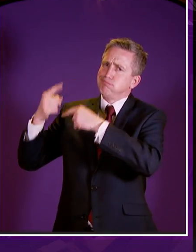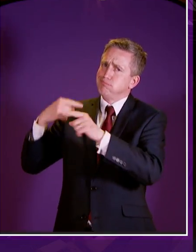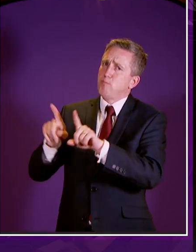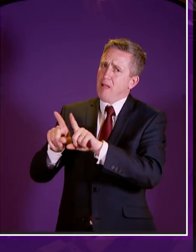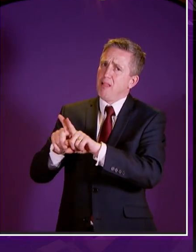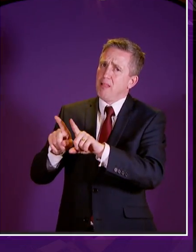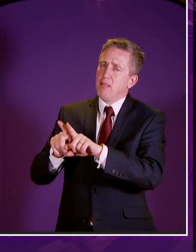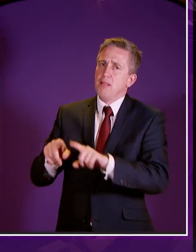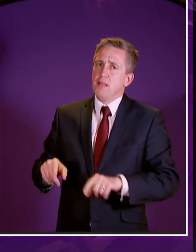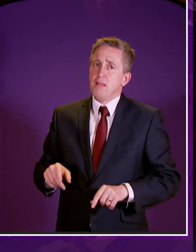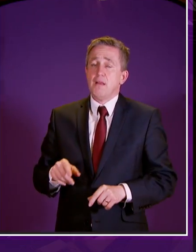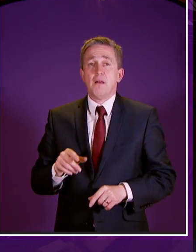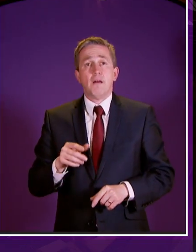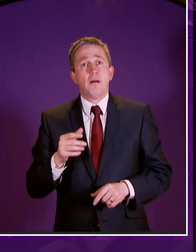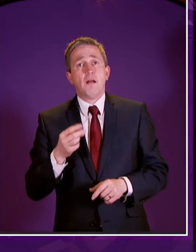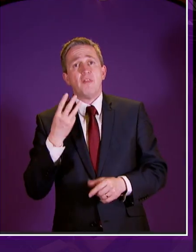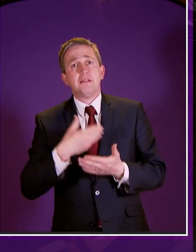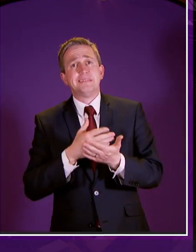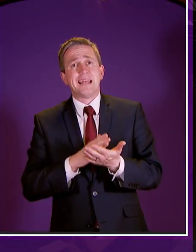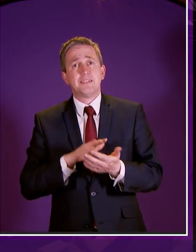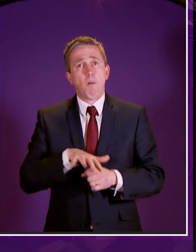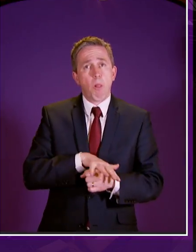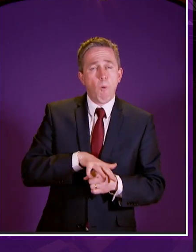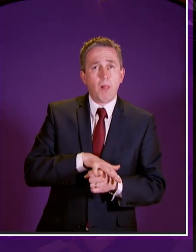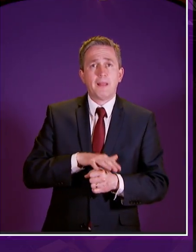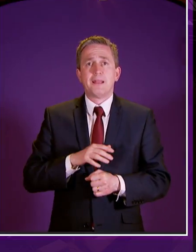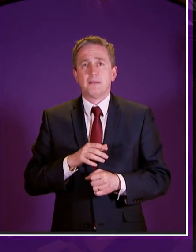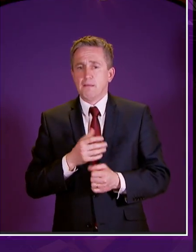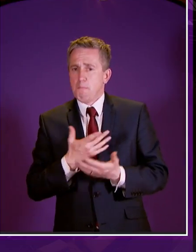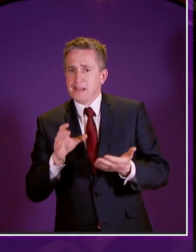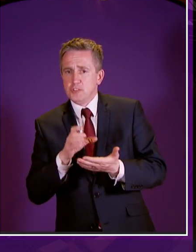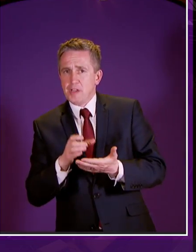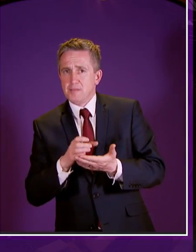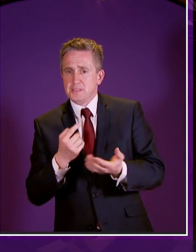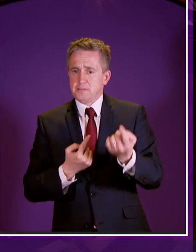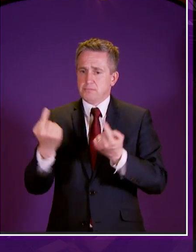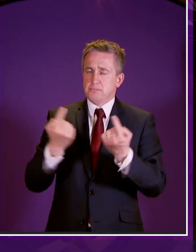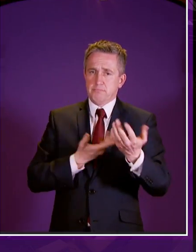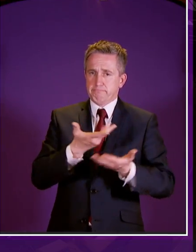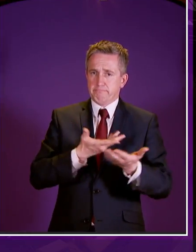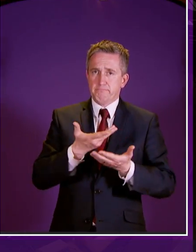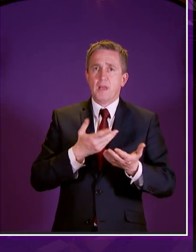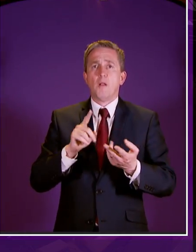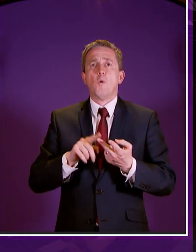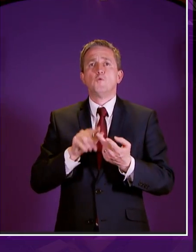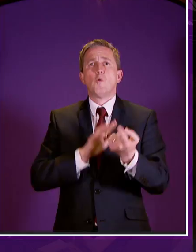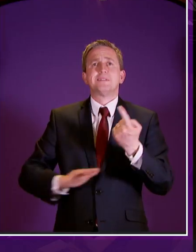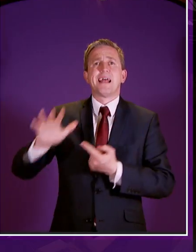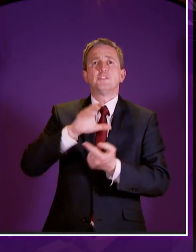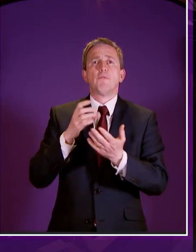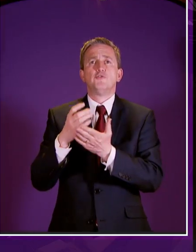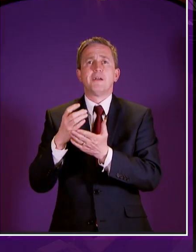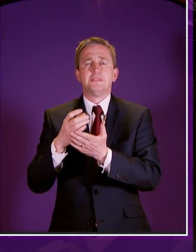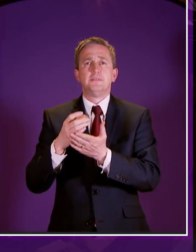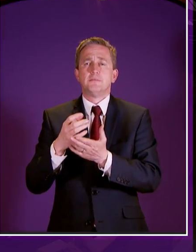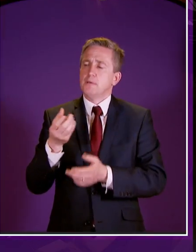or so both here locally um charities coming to talk to me but also the national charities as well we